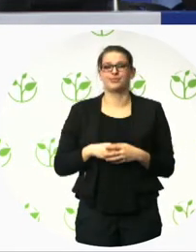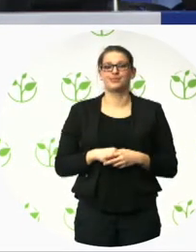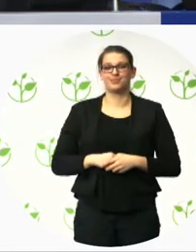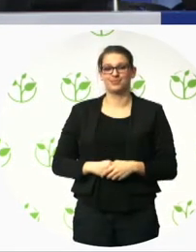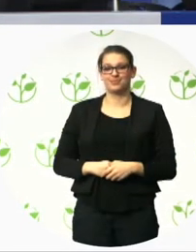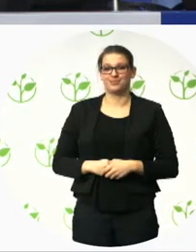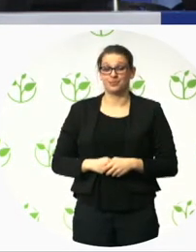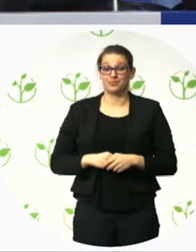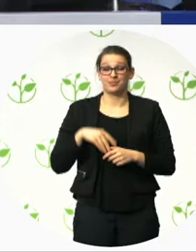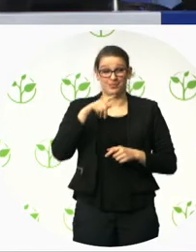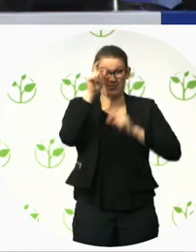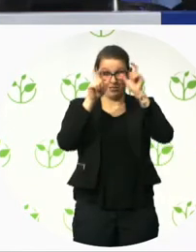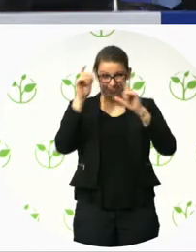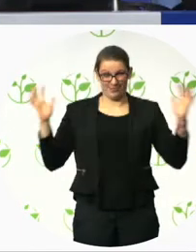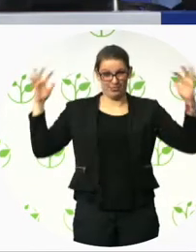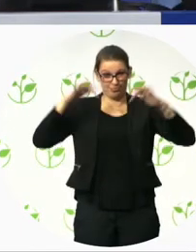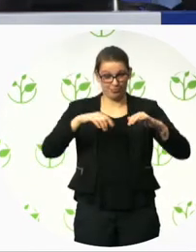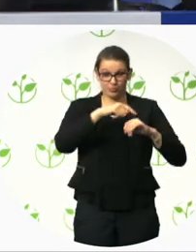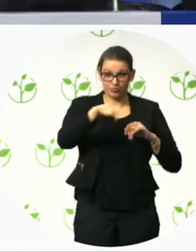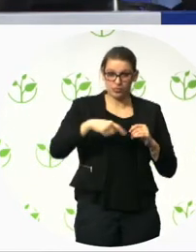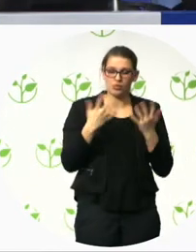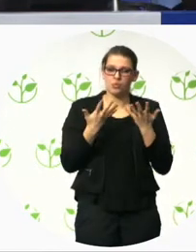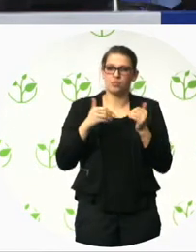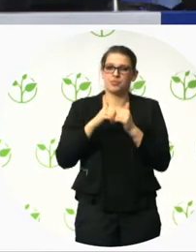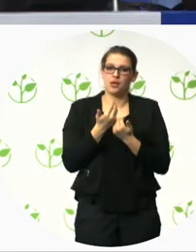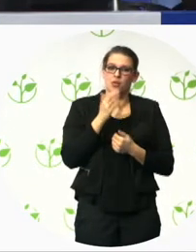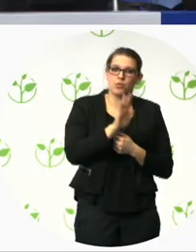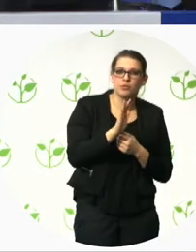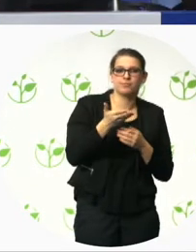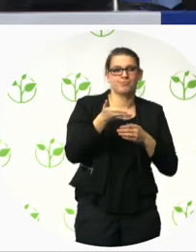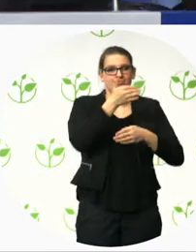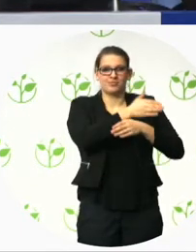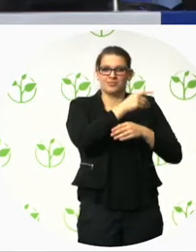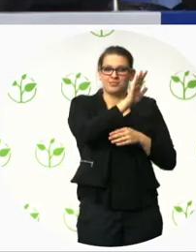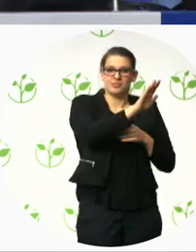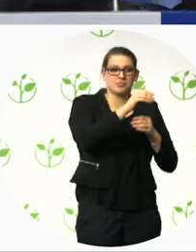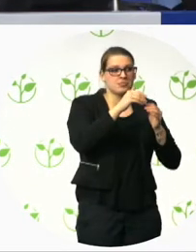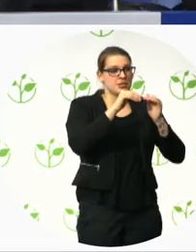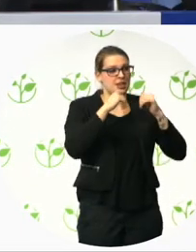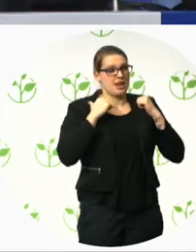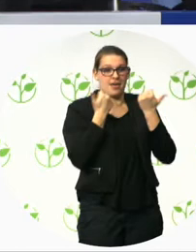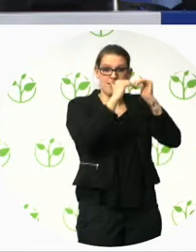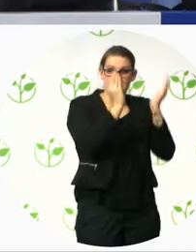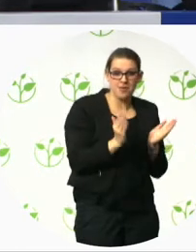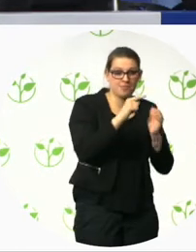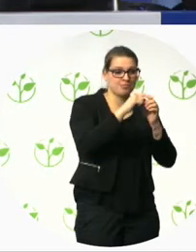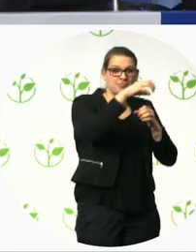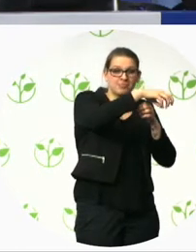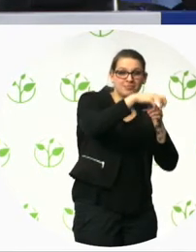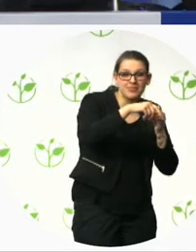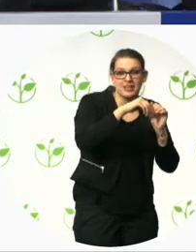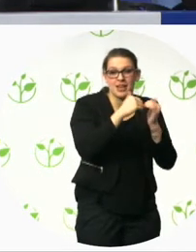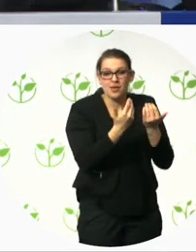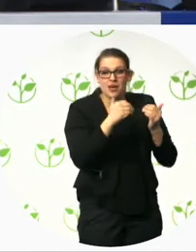various. They are neighbors, they are future residents, investors, developers, socio- socio-politically interested